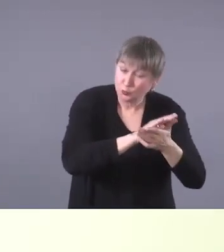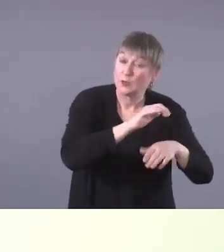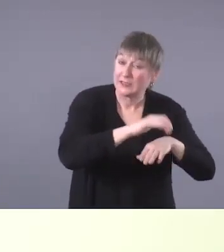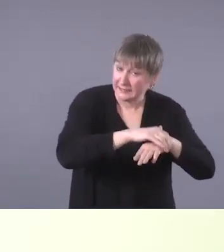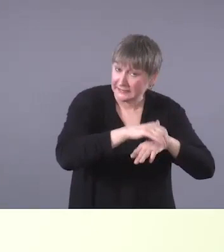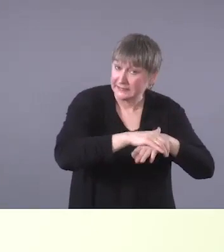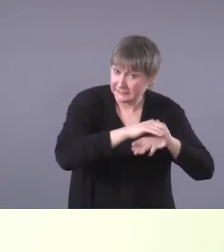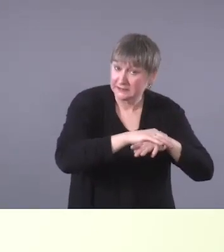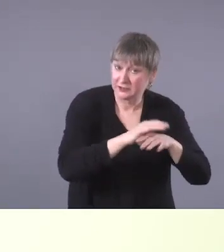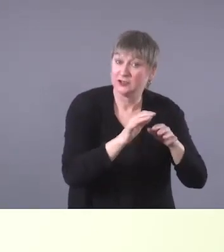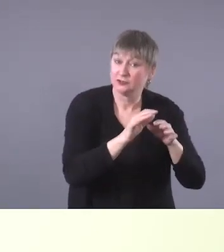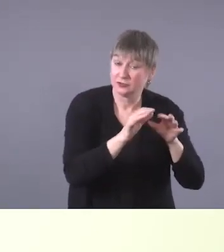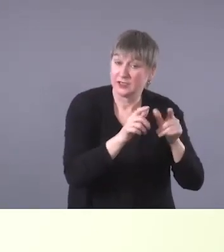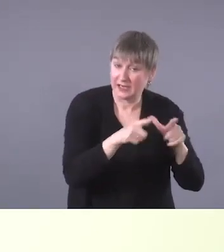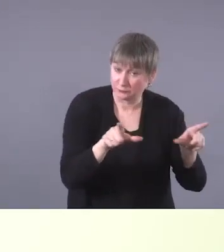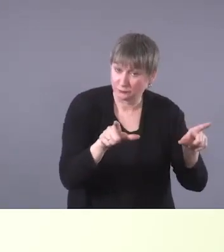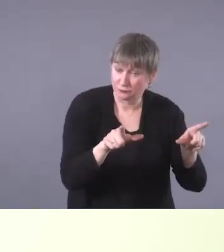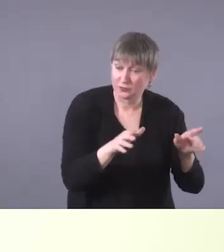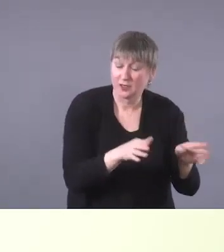they, uh,